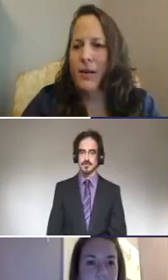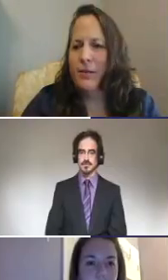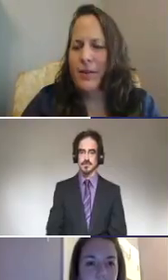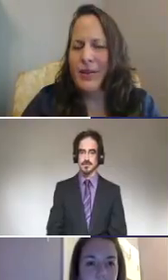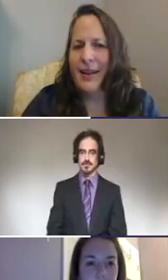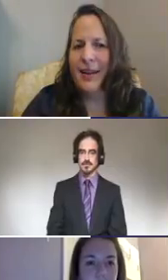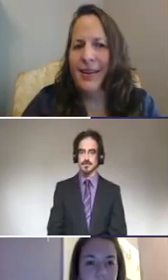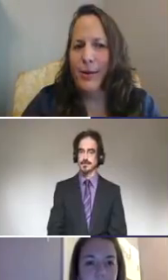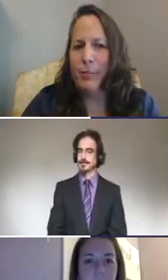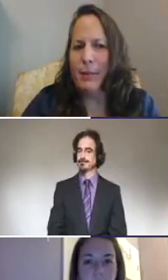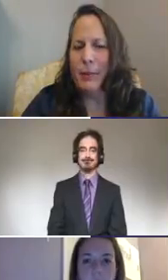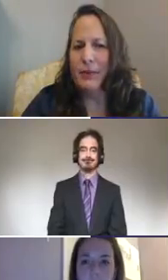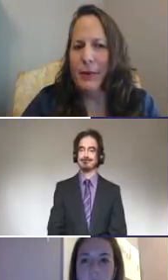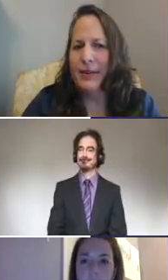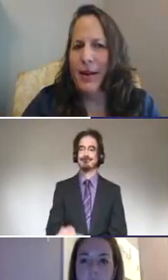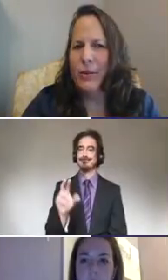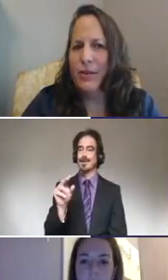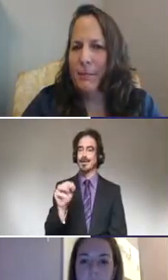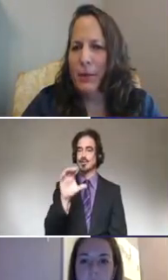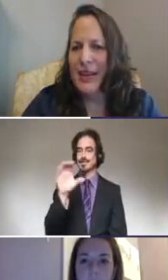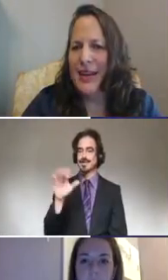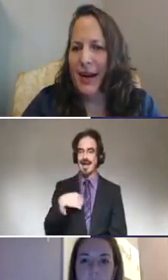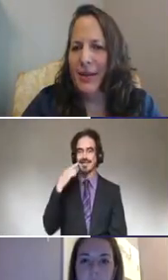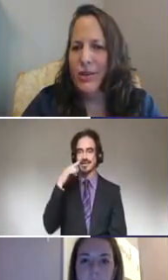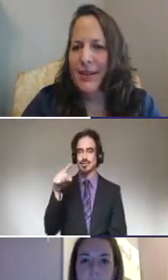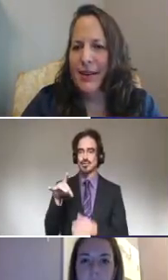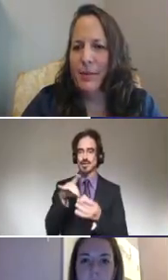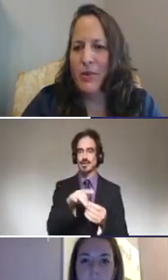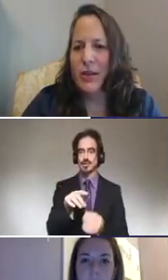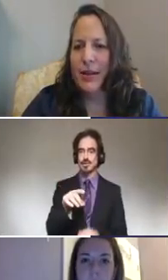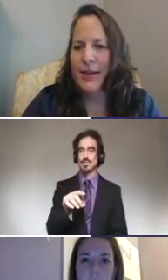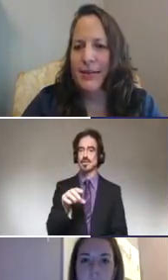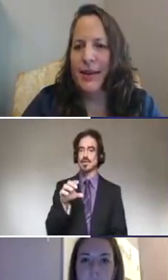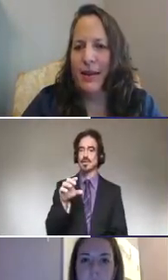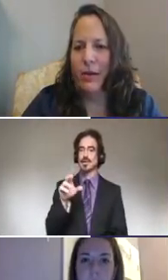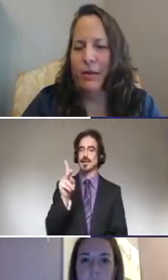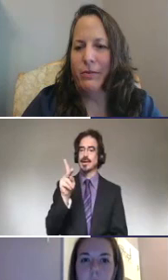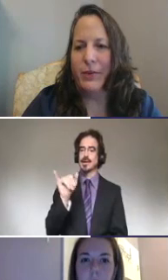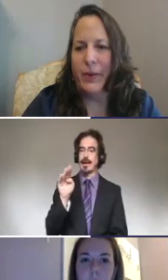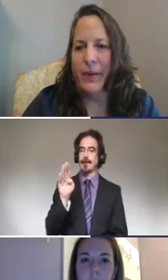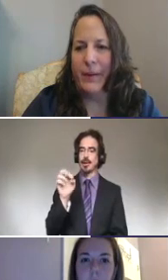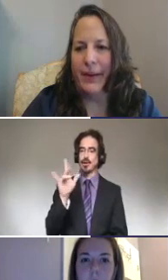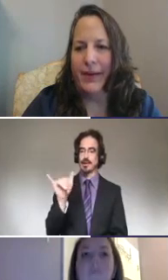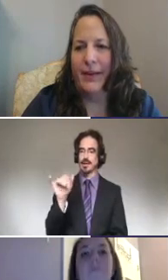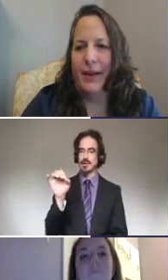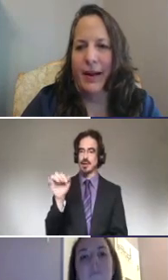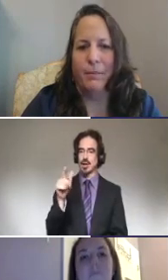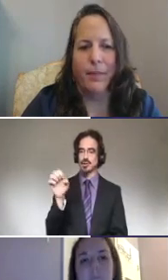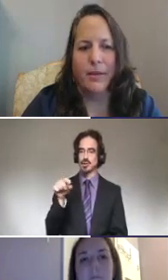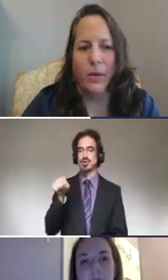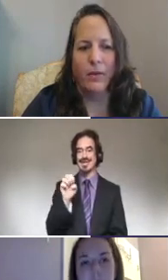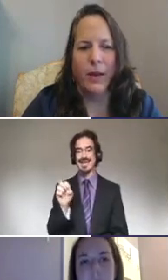No. Christina, I think you're probably referring to Dr. Kimberly Dodge. She is an ER veterinarian.